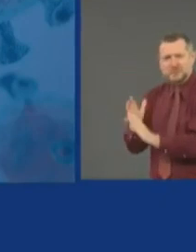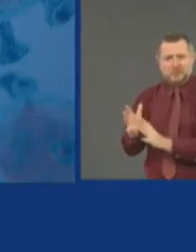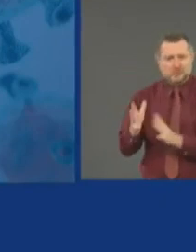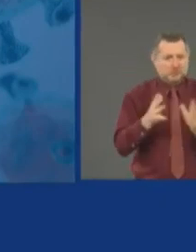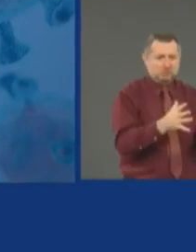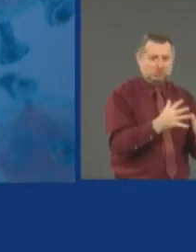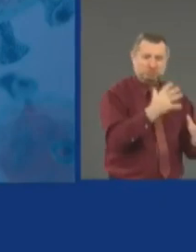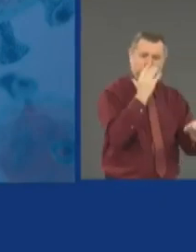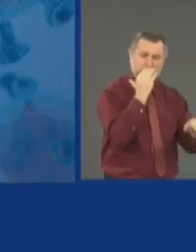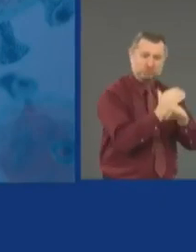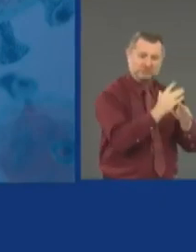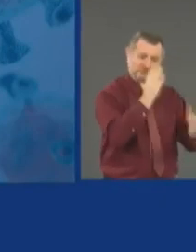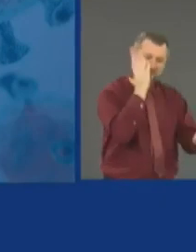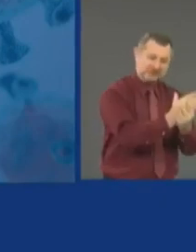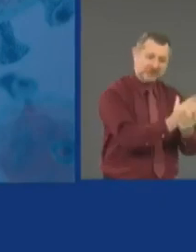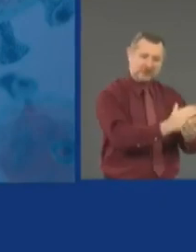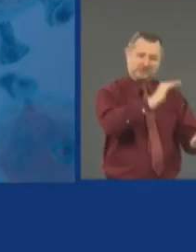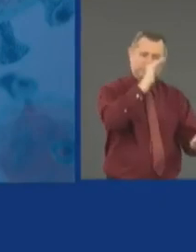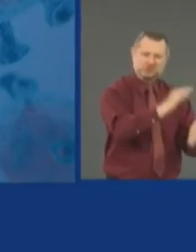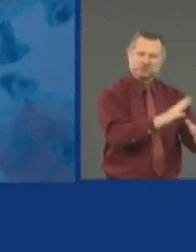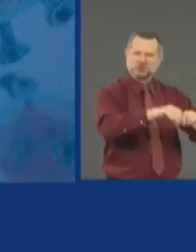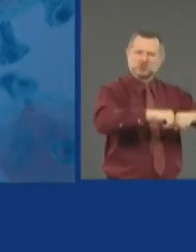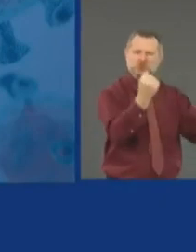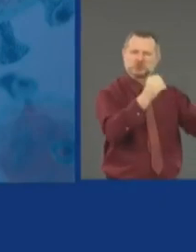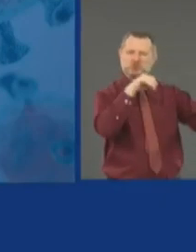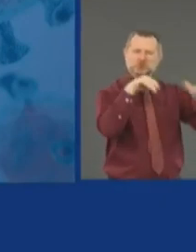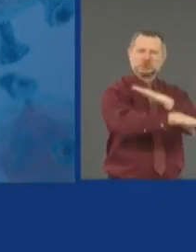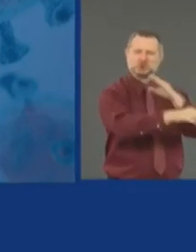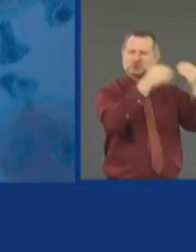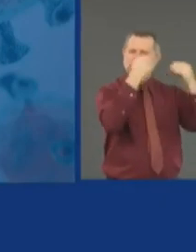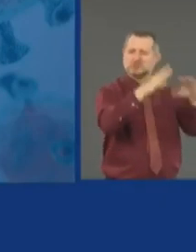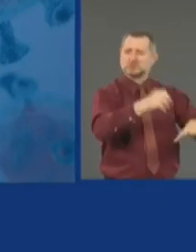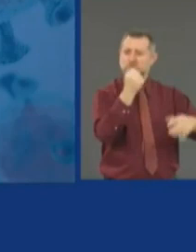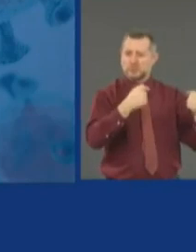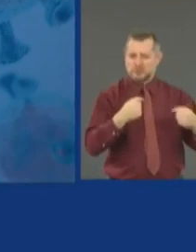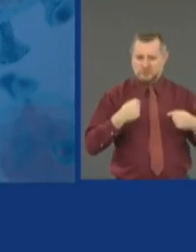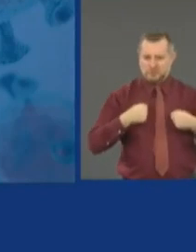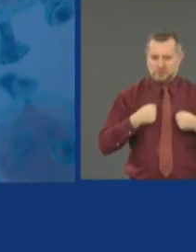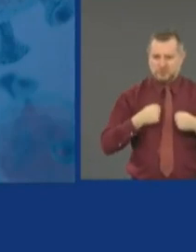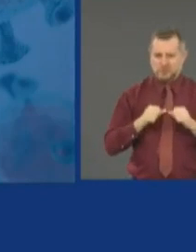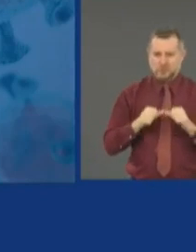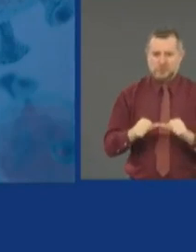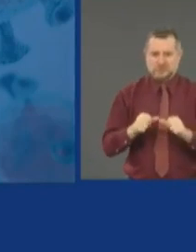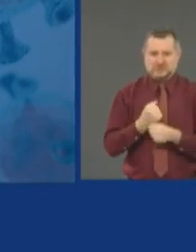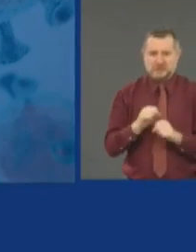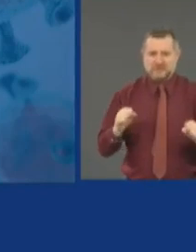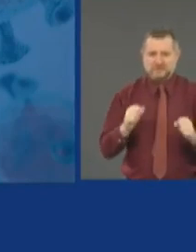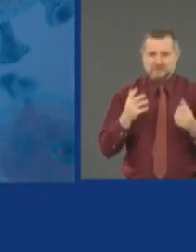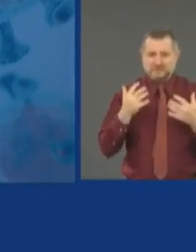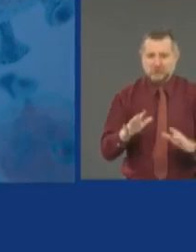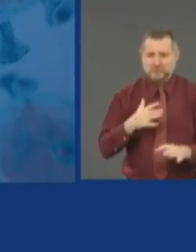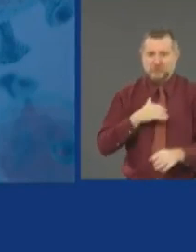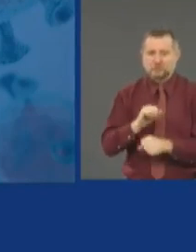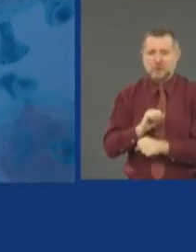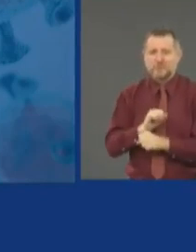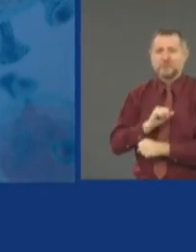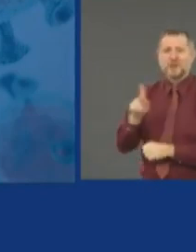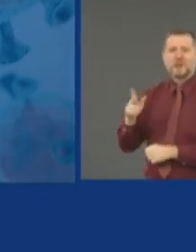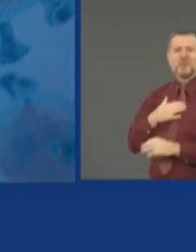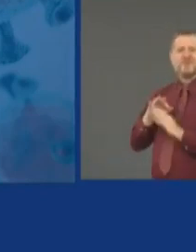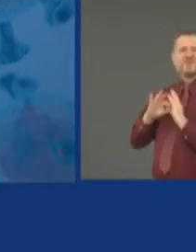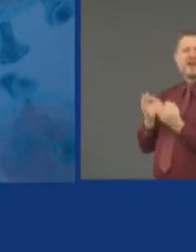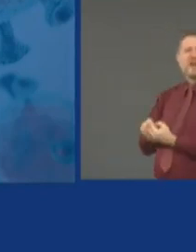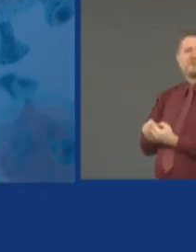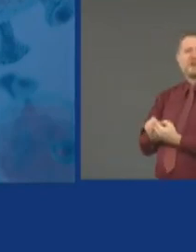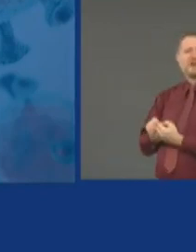keep themselves safe because the police want to go home to their families. There is no tolerance for violence against the police